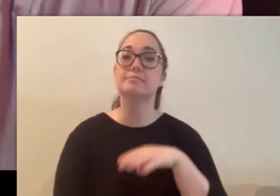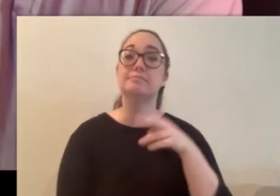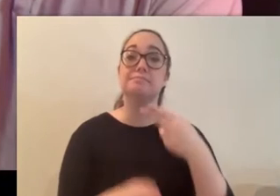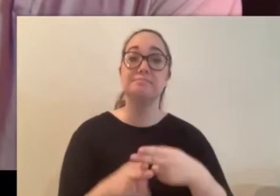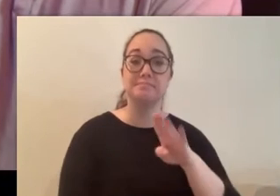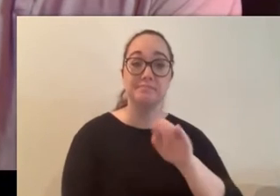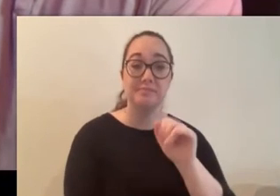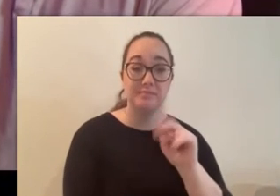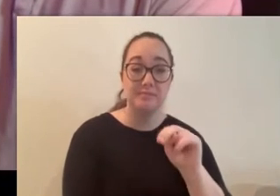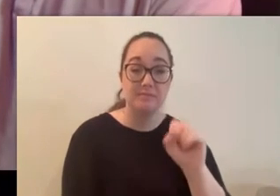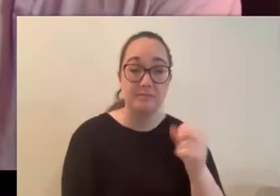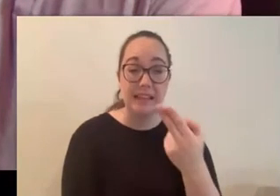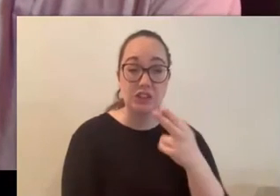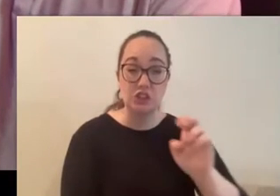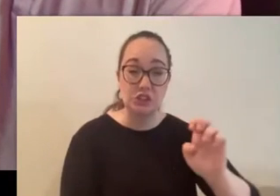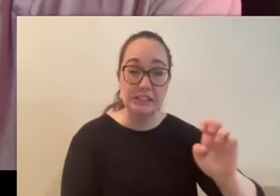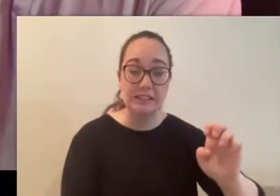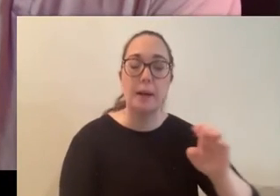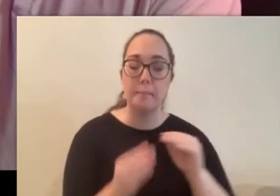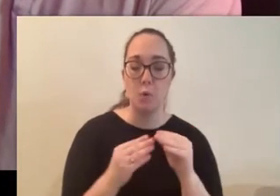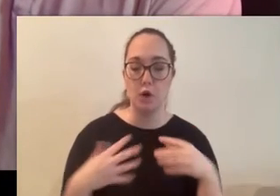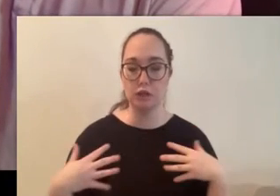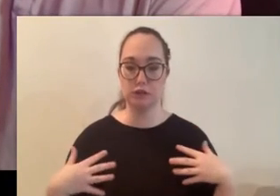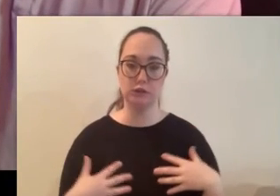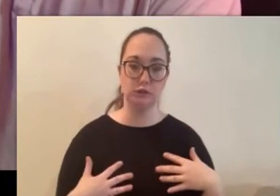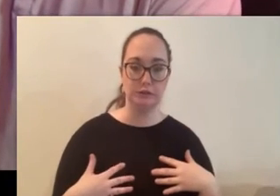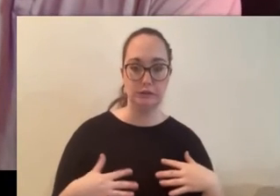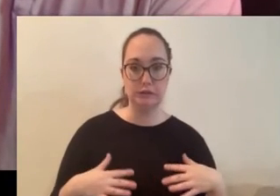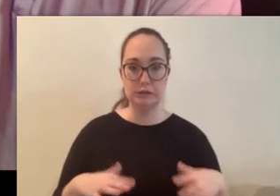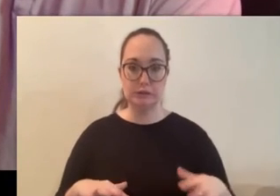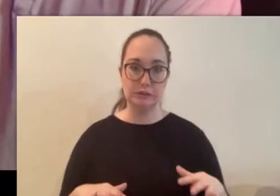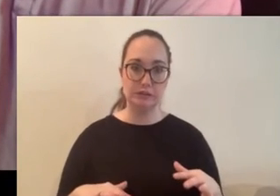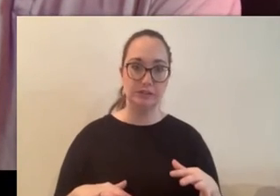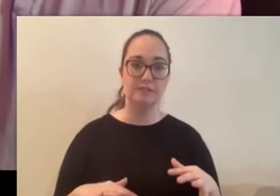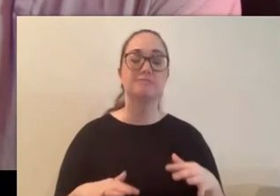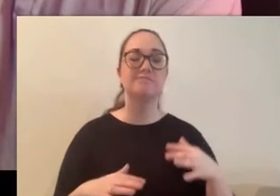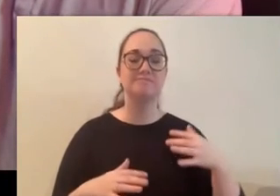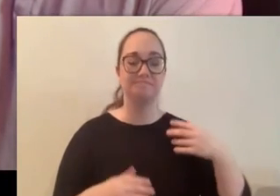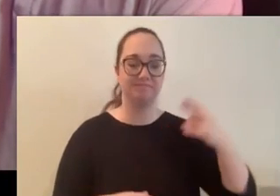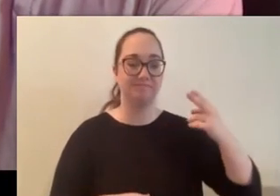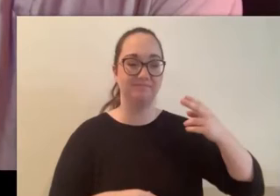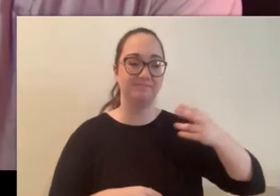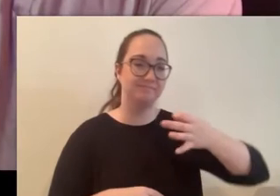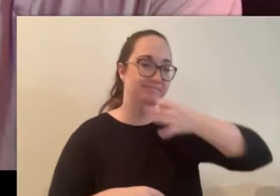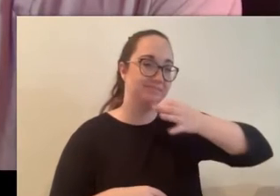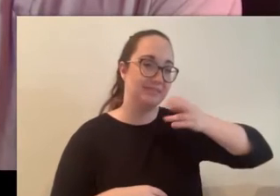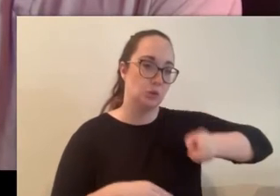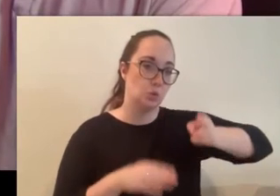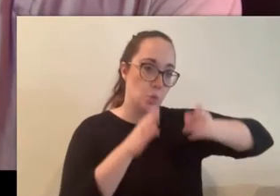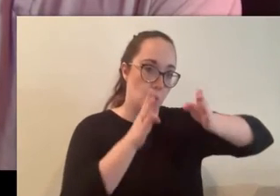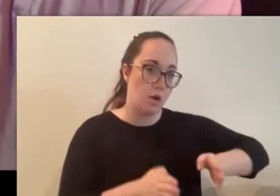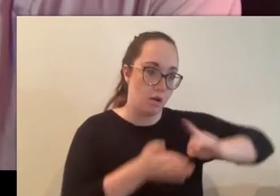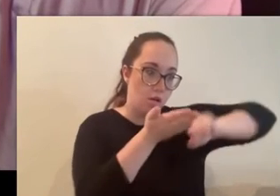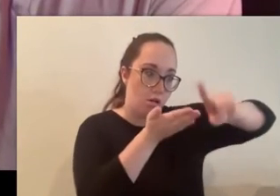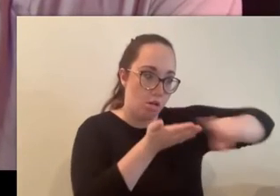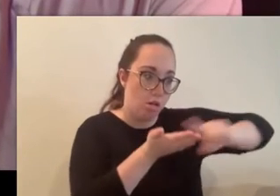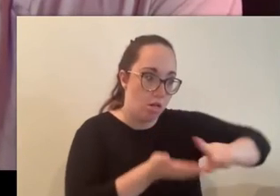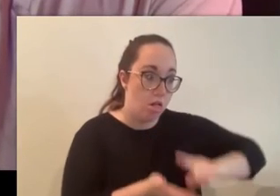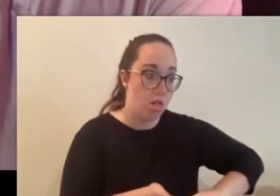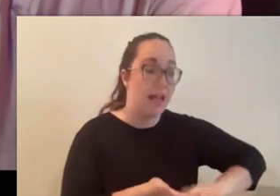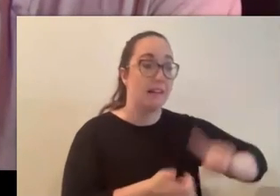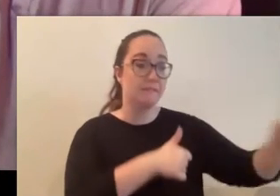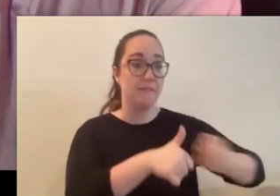is one of the more intimidating fairies historians have traced the first stories of the banshees to the 8th century